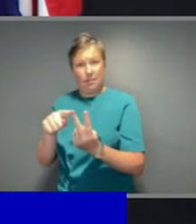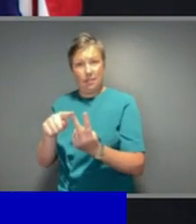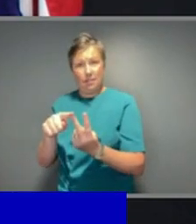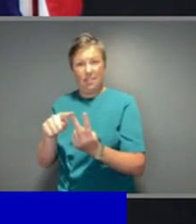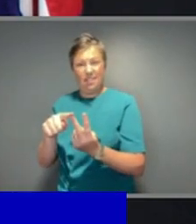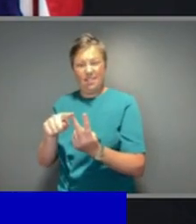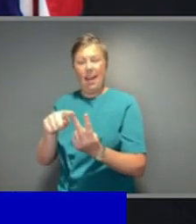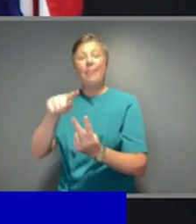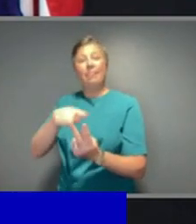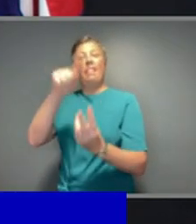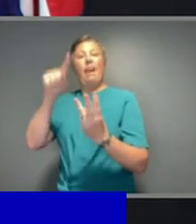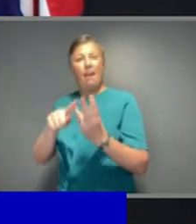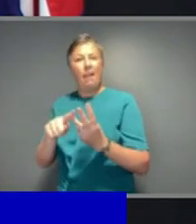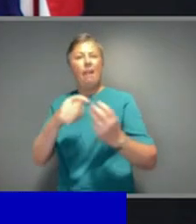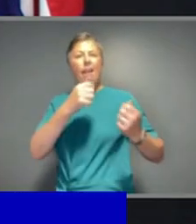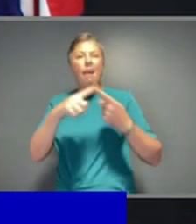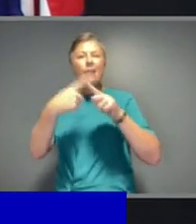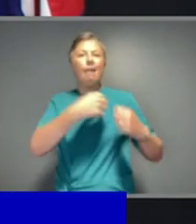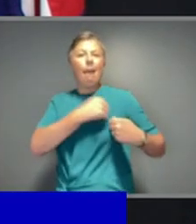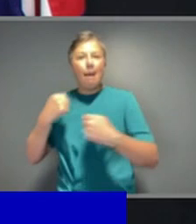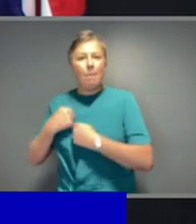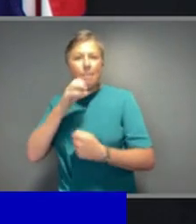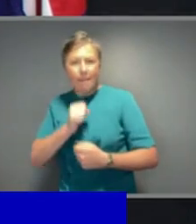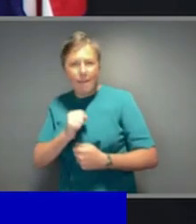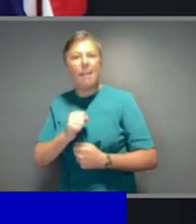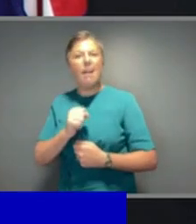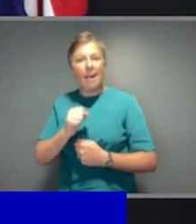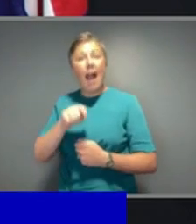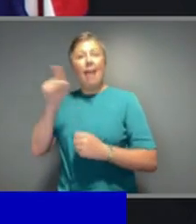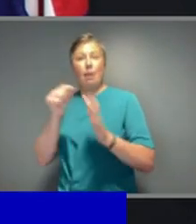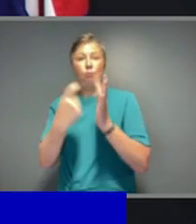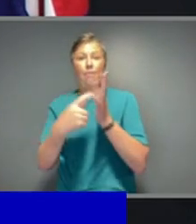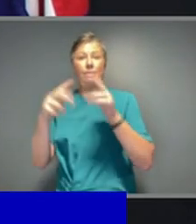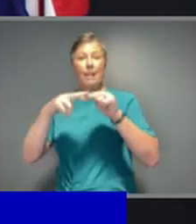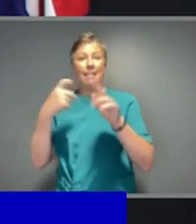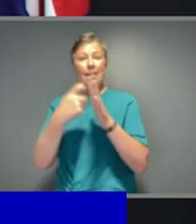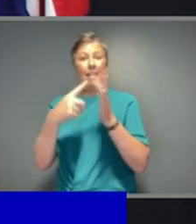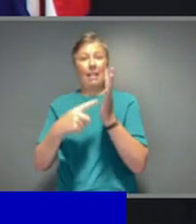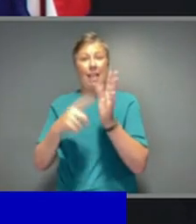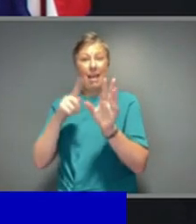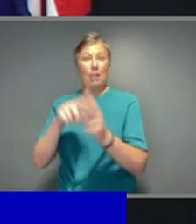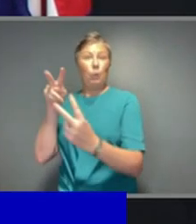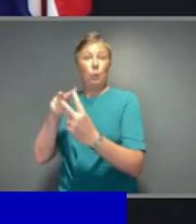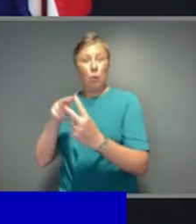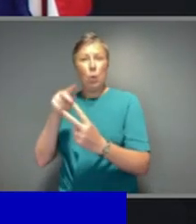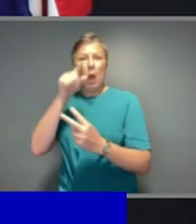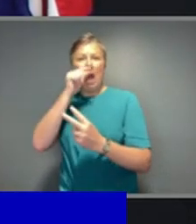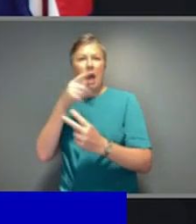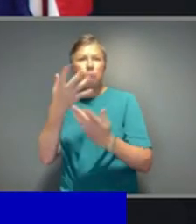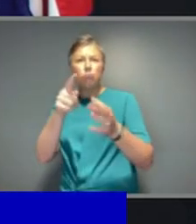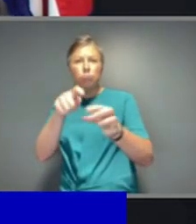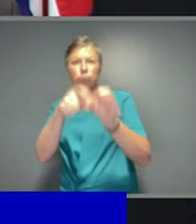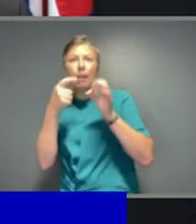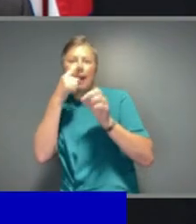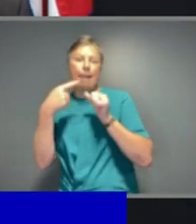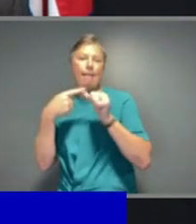Fruin and Professor Kelly are available to deal with any questions that arise as well as Professor McVernon. We all